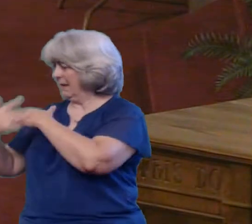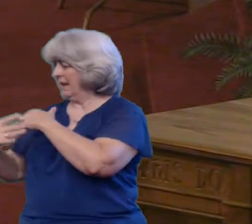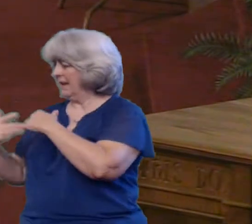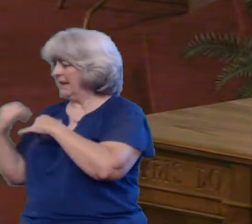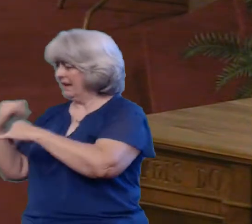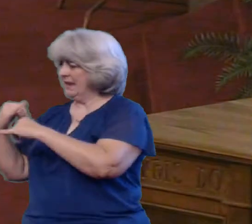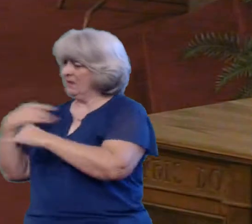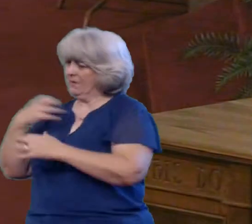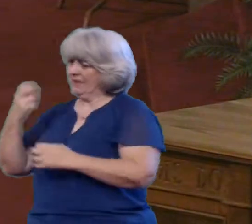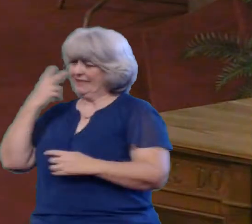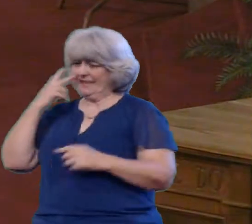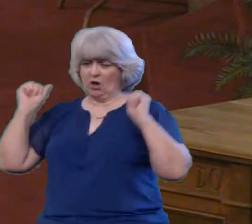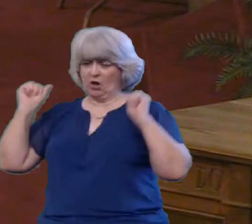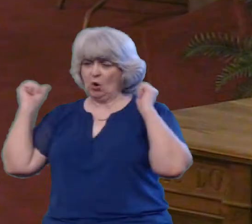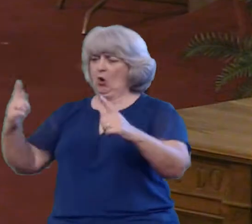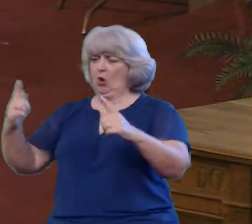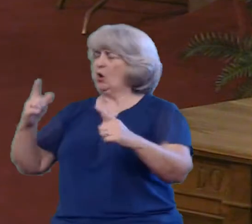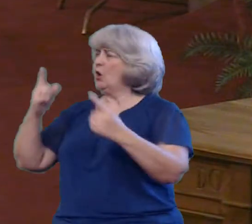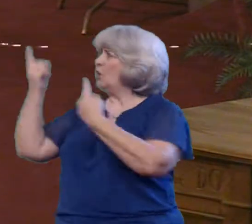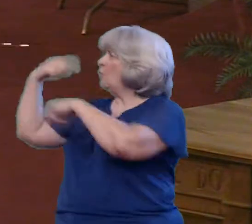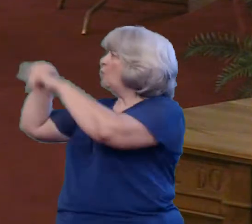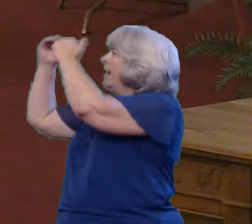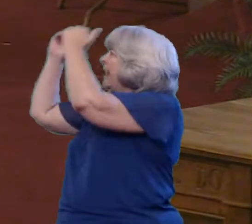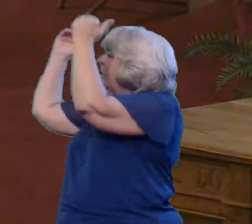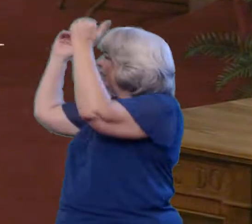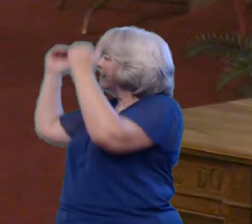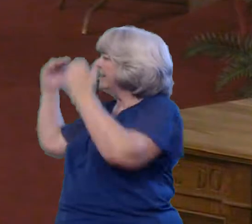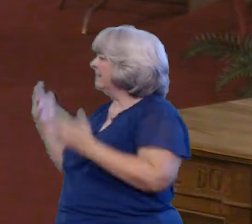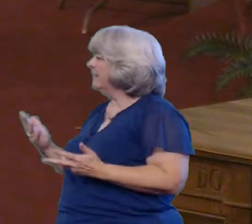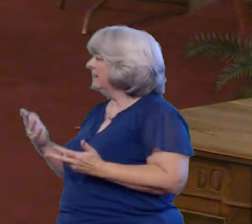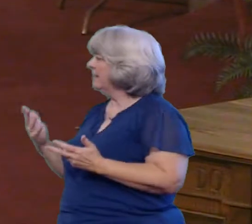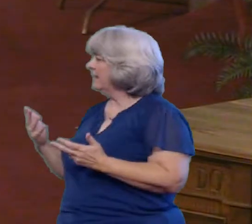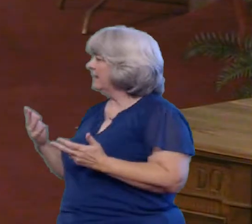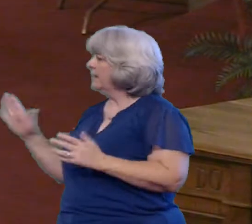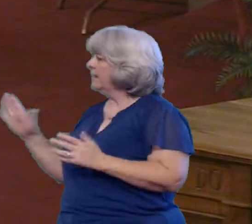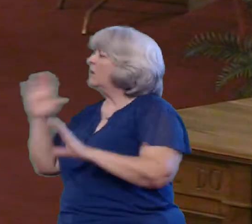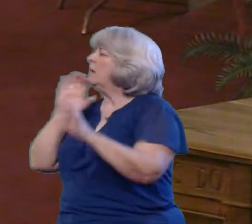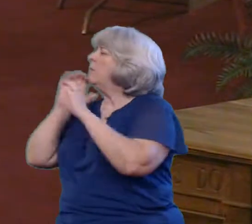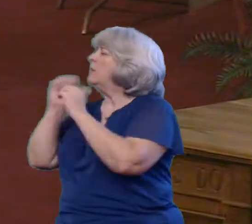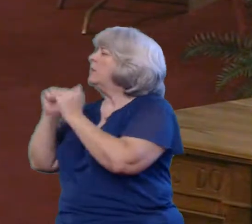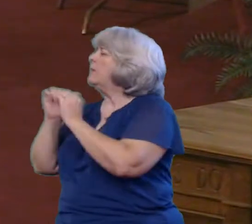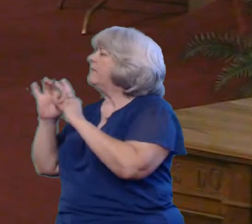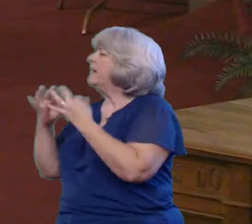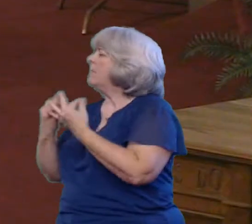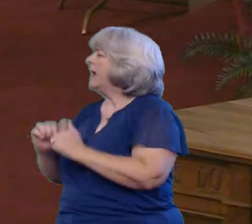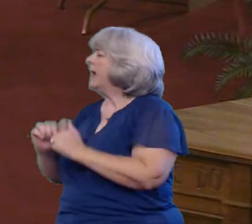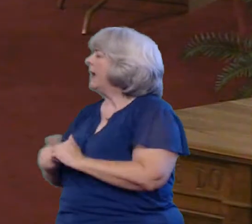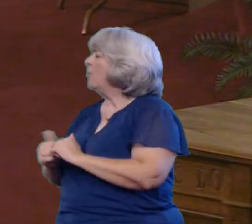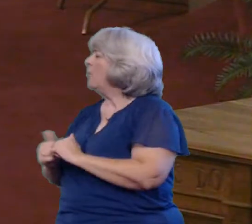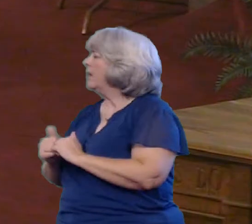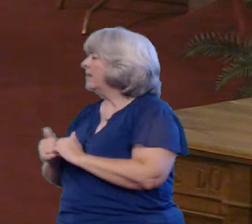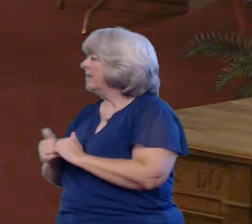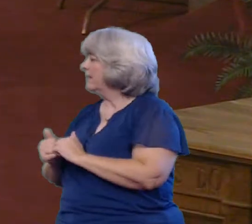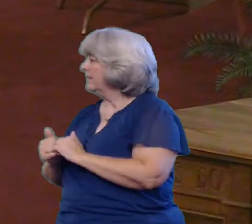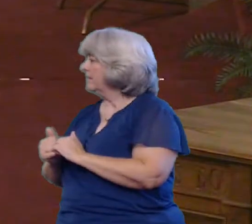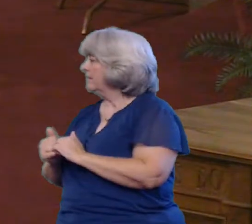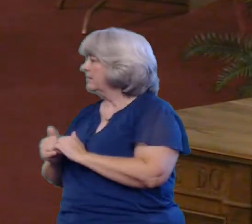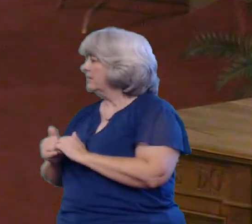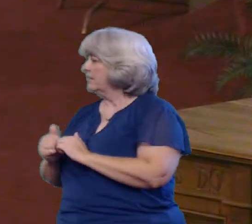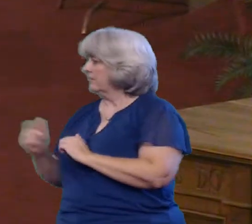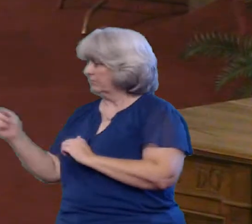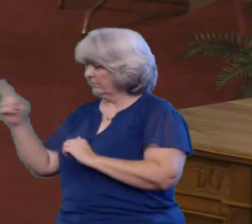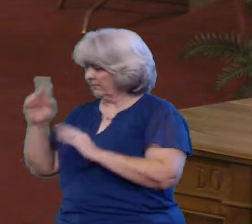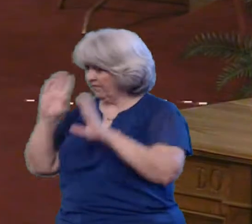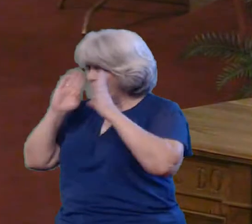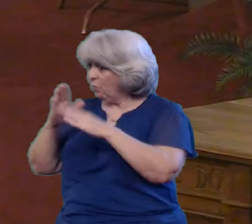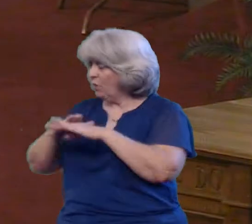So I just ask you that question but let me ask you again Is how are you communicating with your family? Is your family's focus on God?